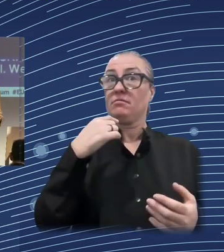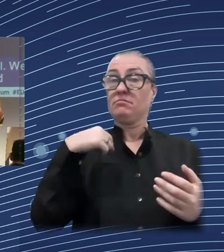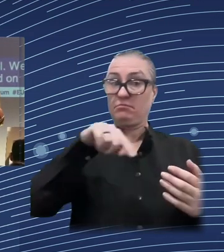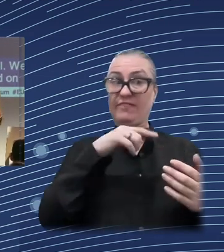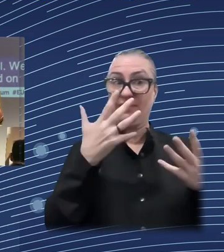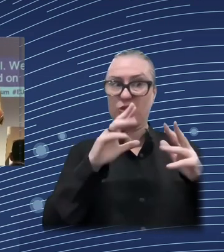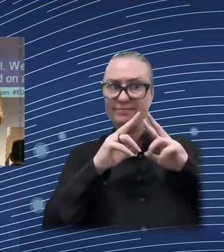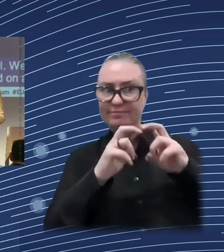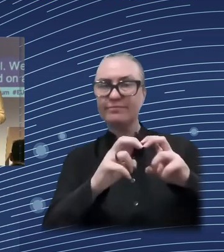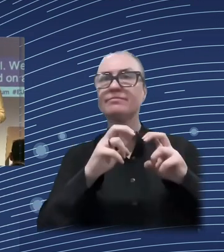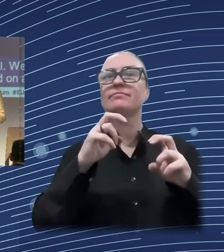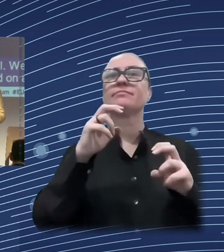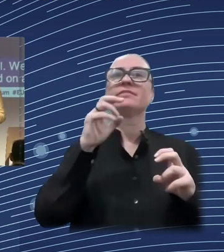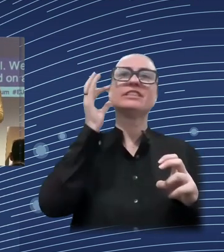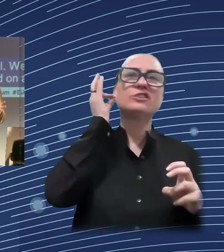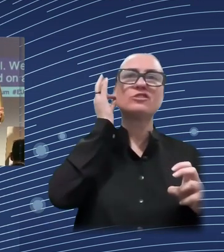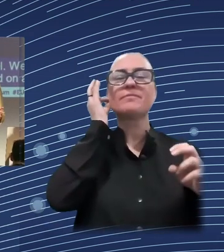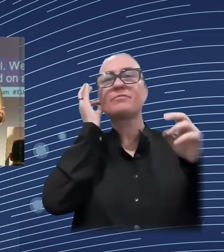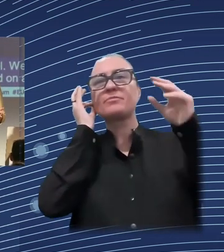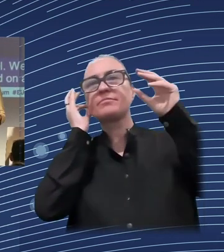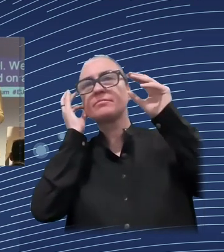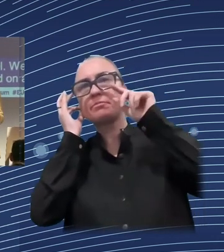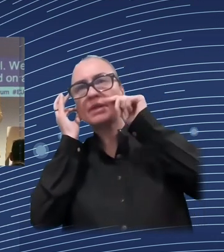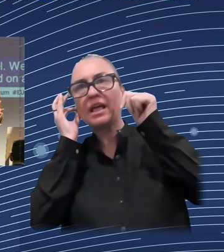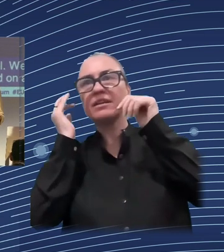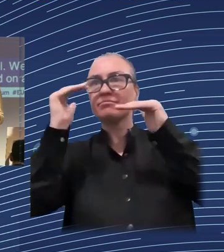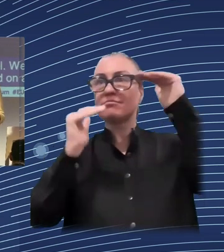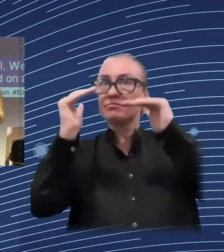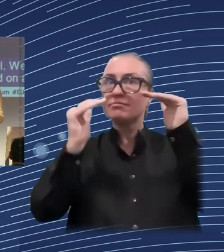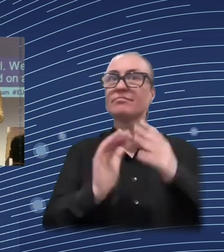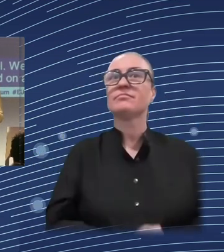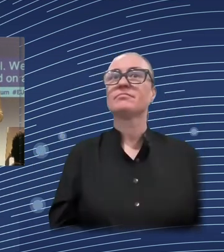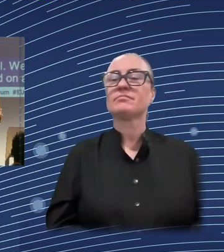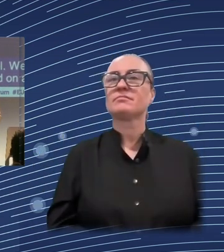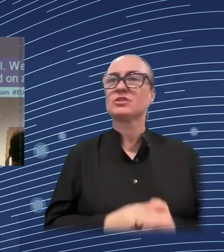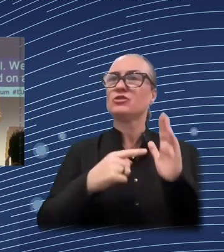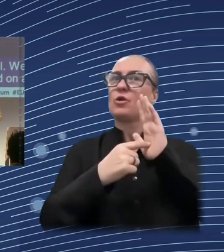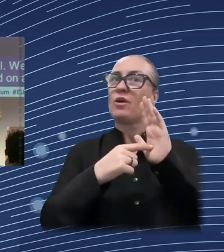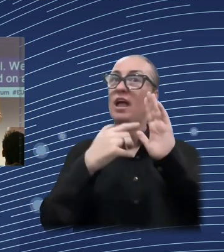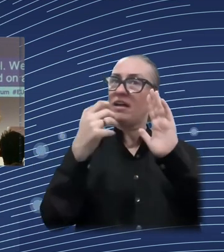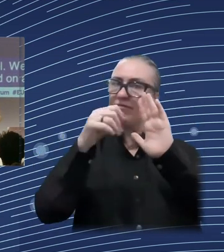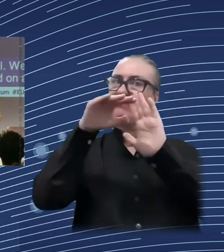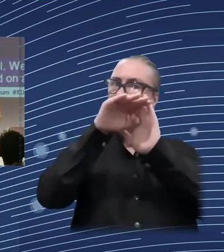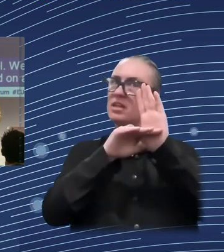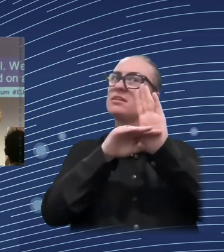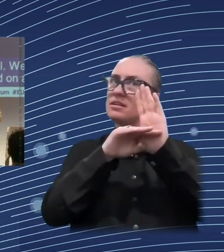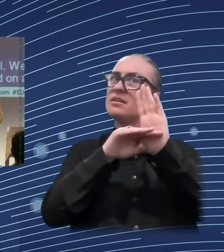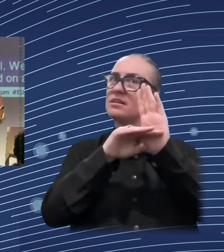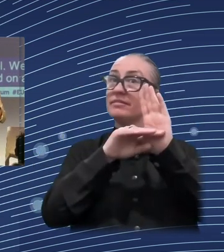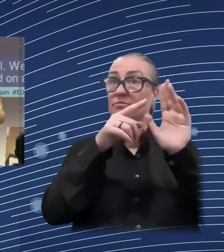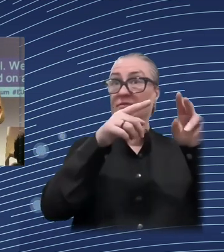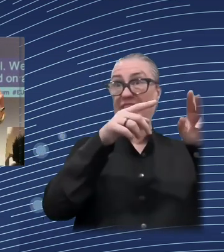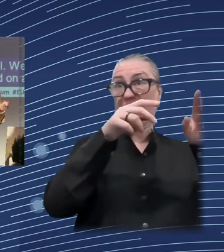DIA around budget time. And the reason I mentioned this is because it's a relatively unique arrangement in Europe and